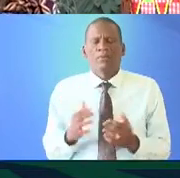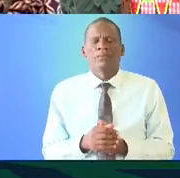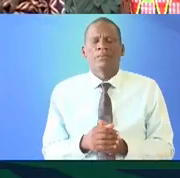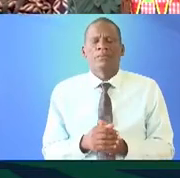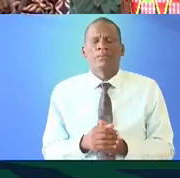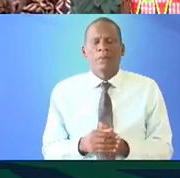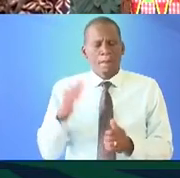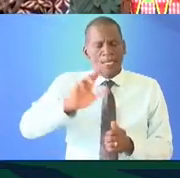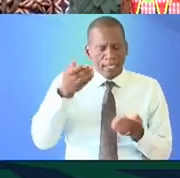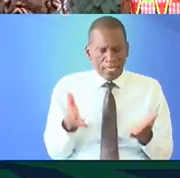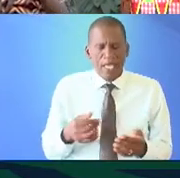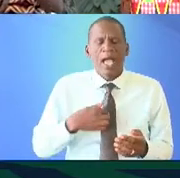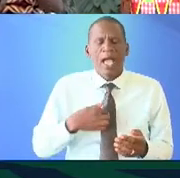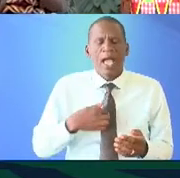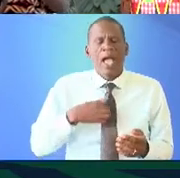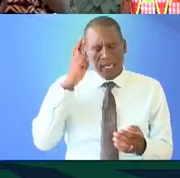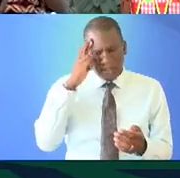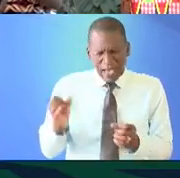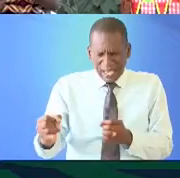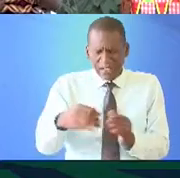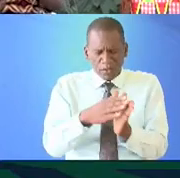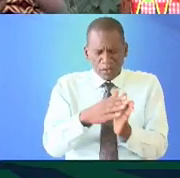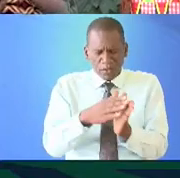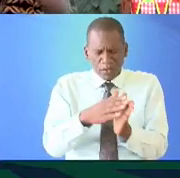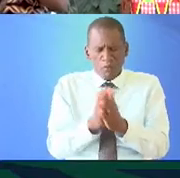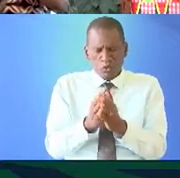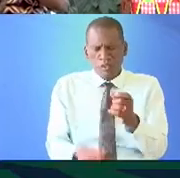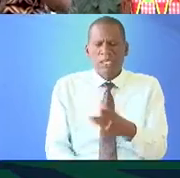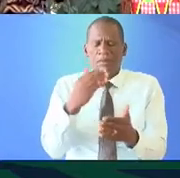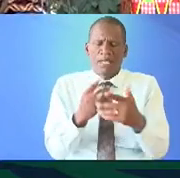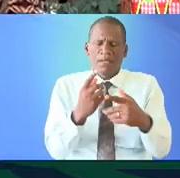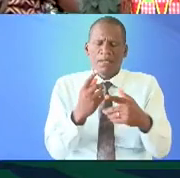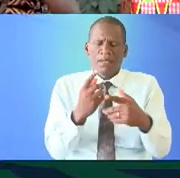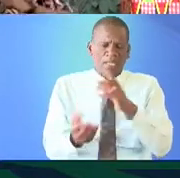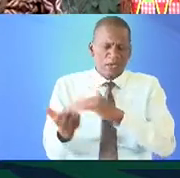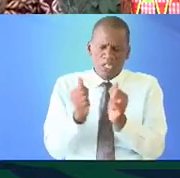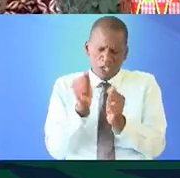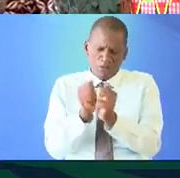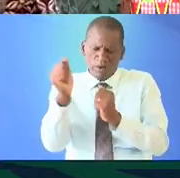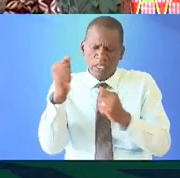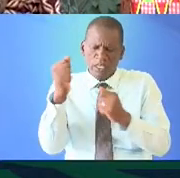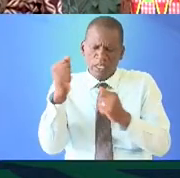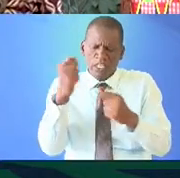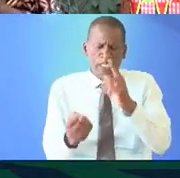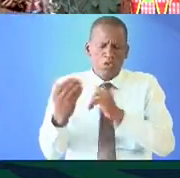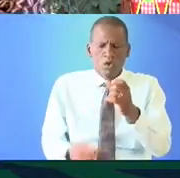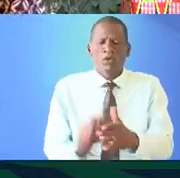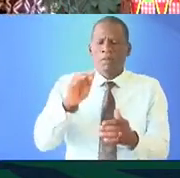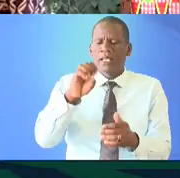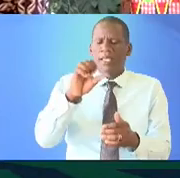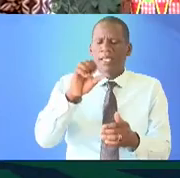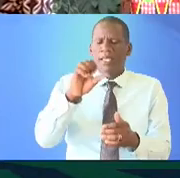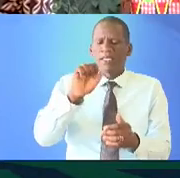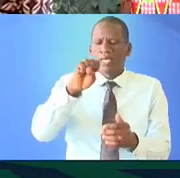back in Kenya I do remember a graphic novel that came out some years back maybe 10-15 years ago produced by